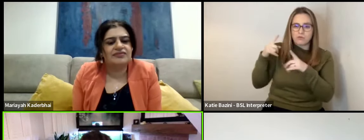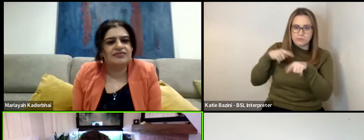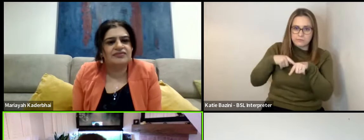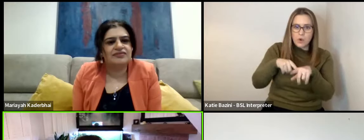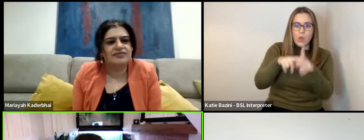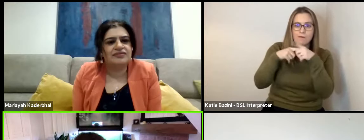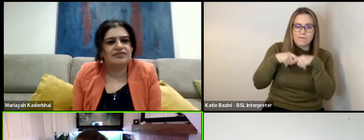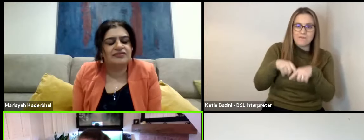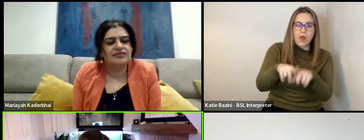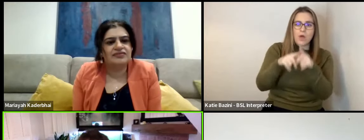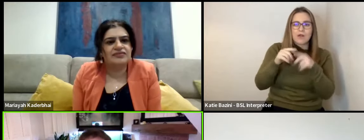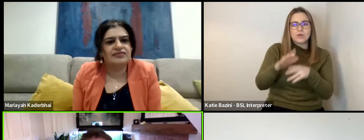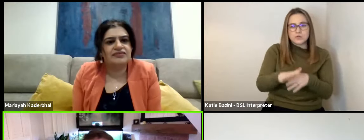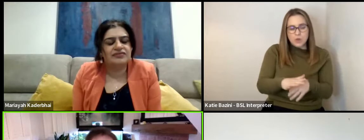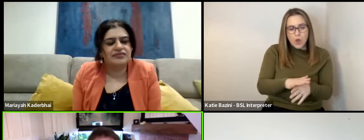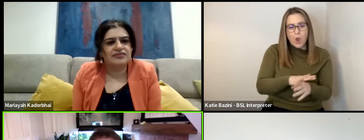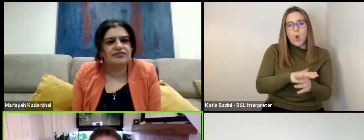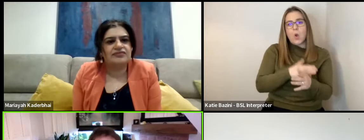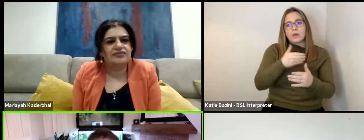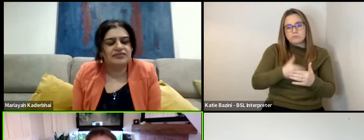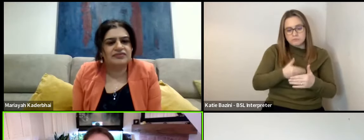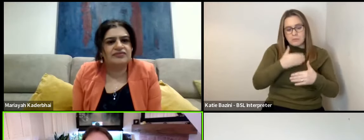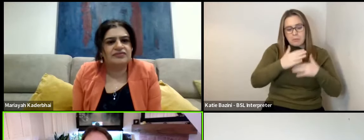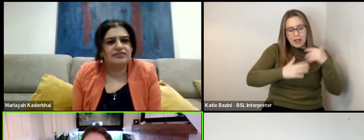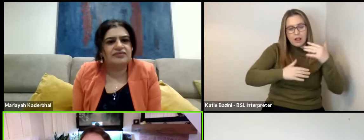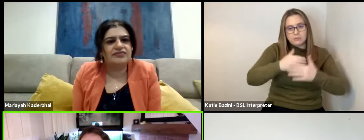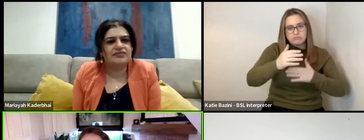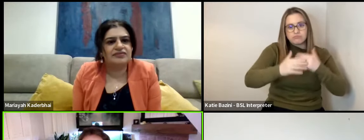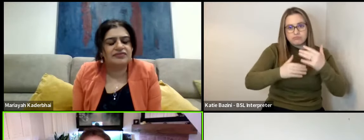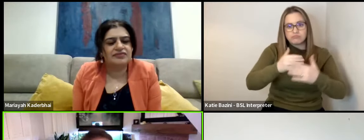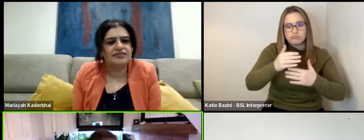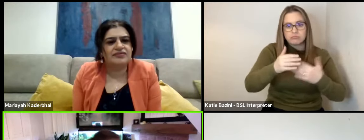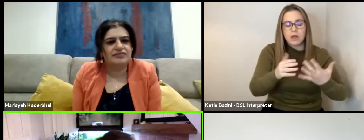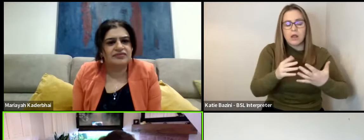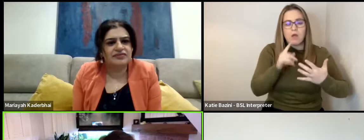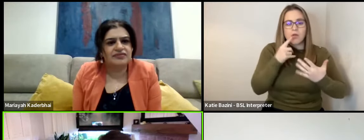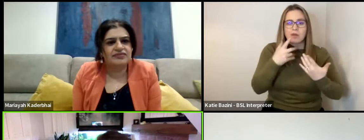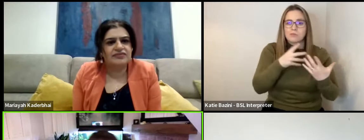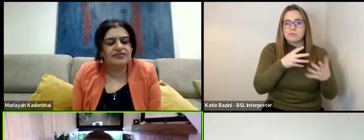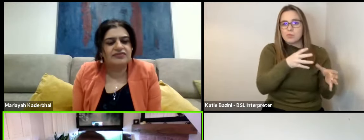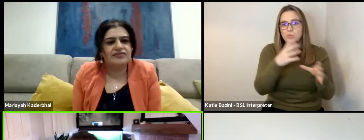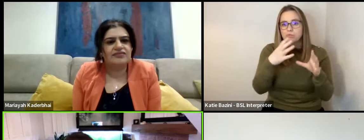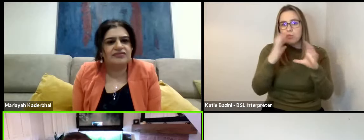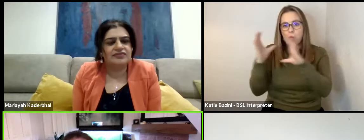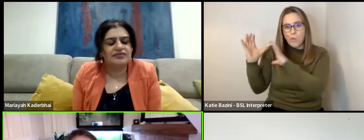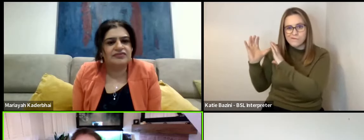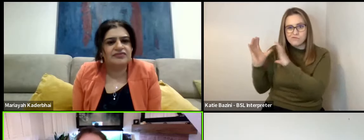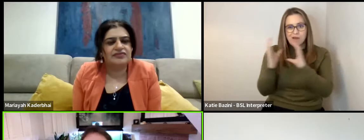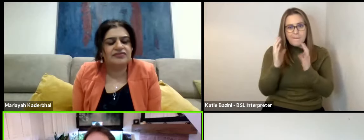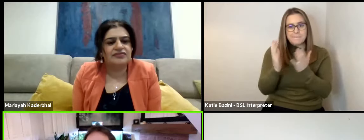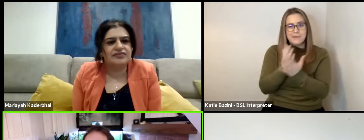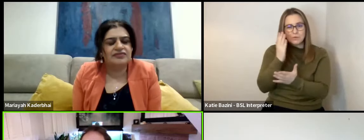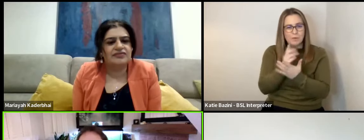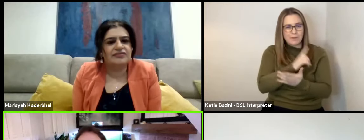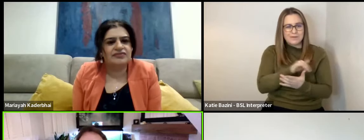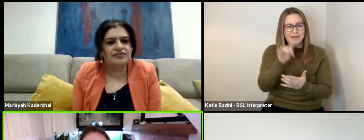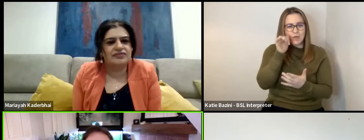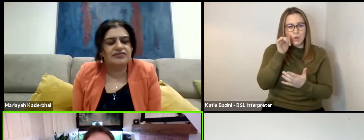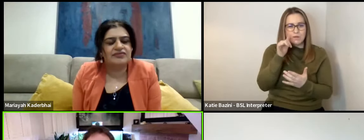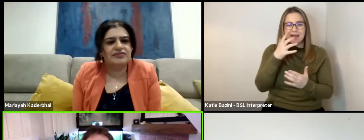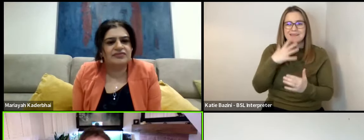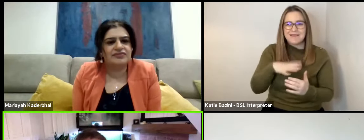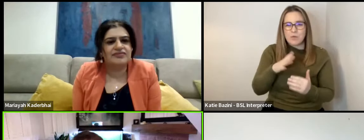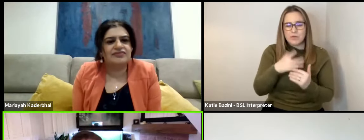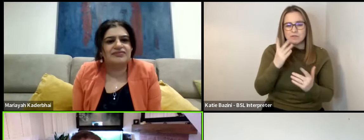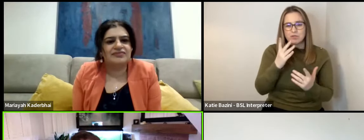we'd walk it through slowly, piece by piece by piece by piece. And he'd move around and he'd make sure, because he also never wanted to hit